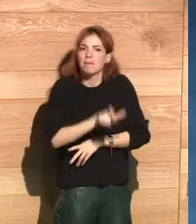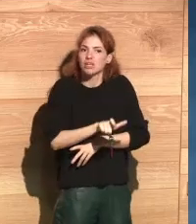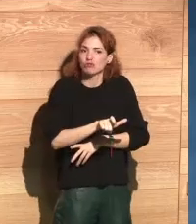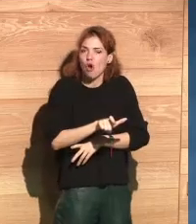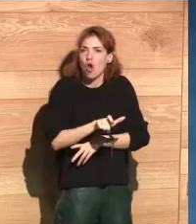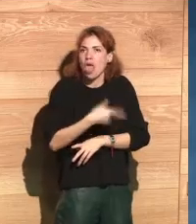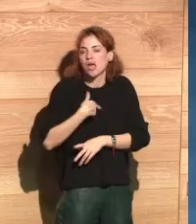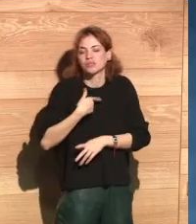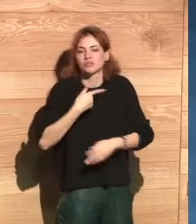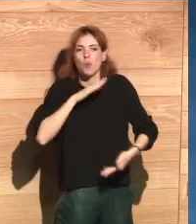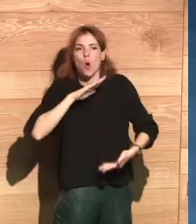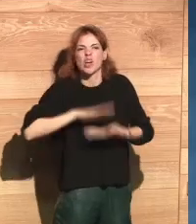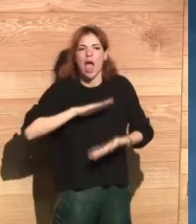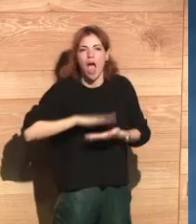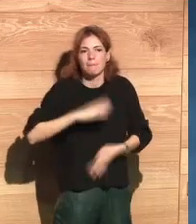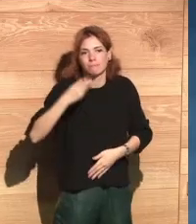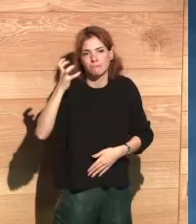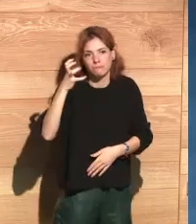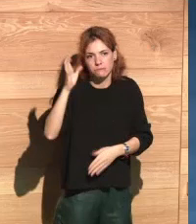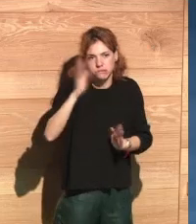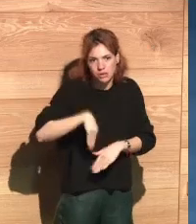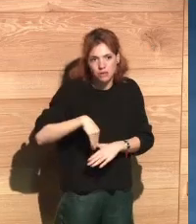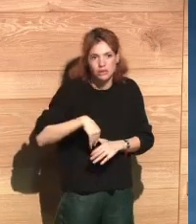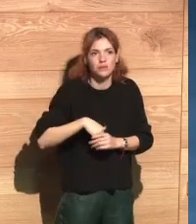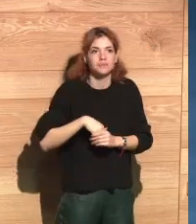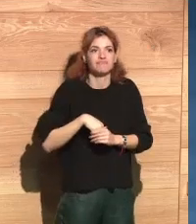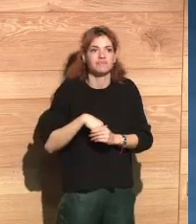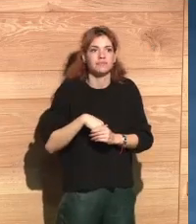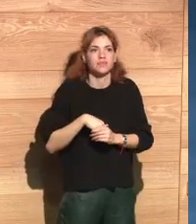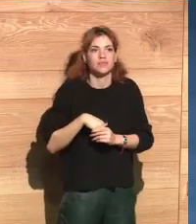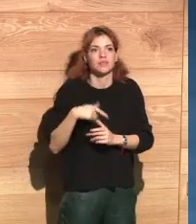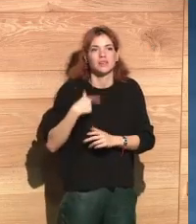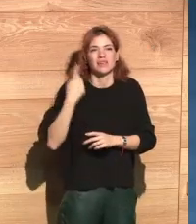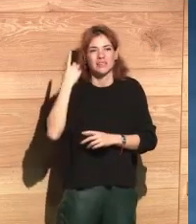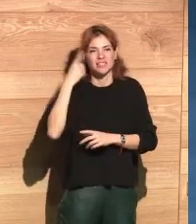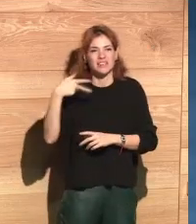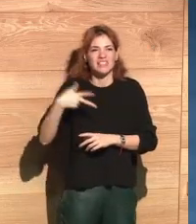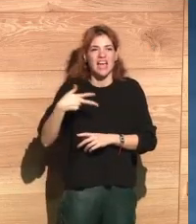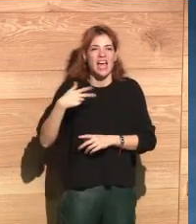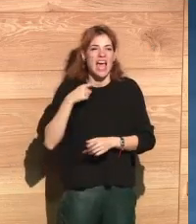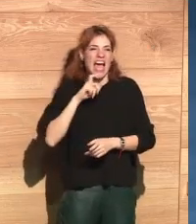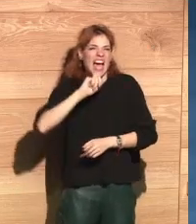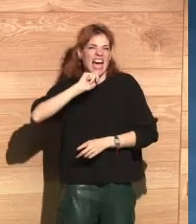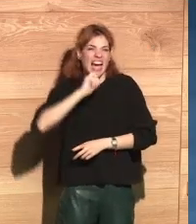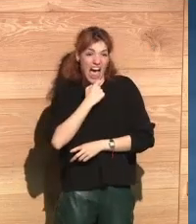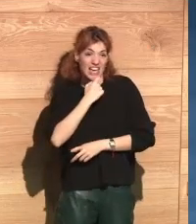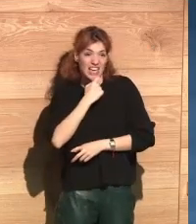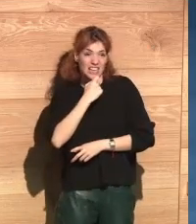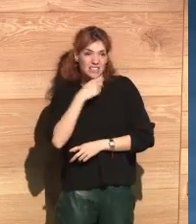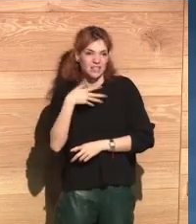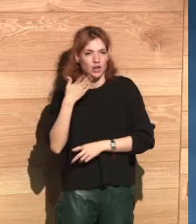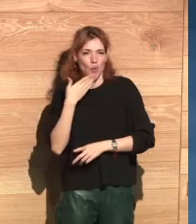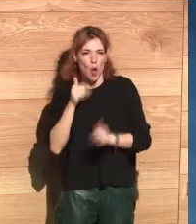them is that people feel powerless, that regardless of what you do, there are so many trackers in the internet